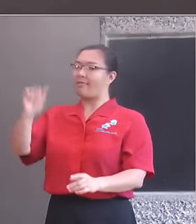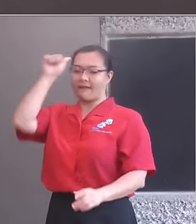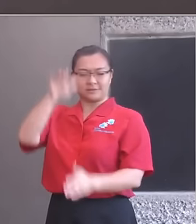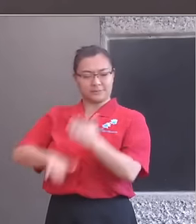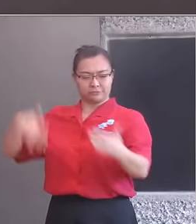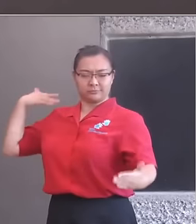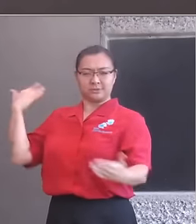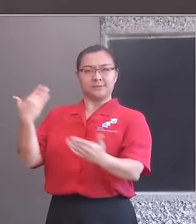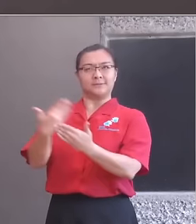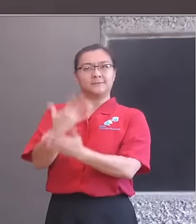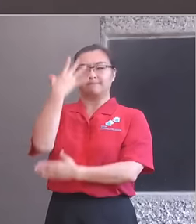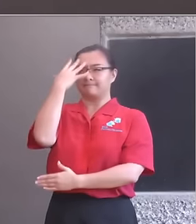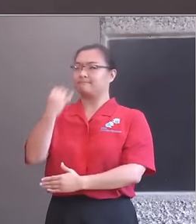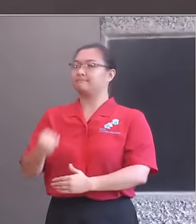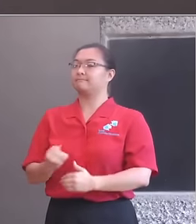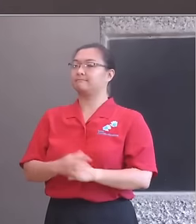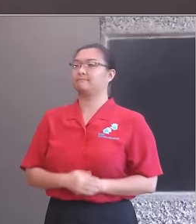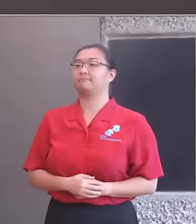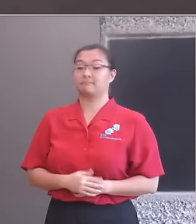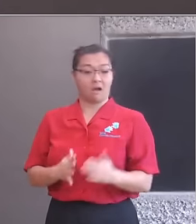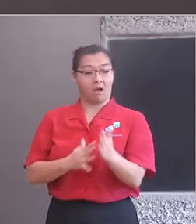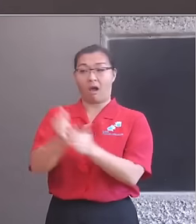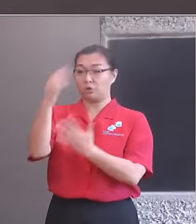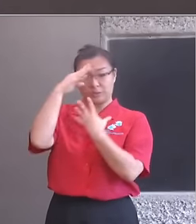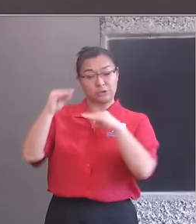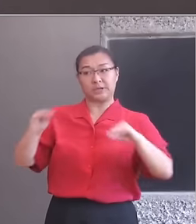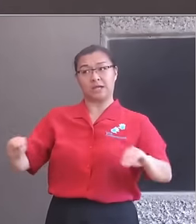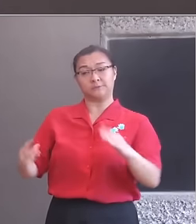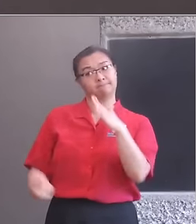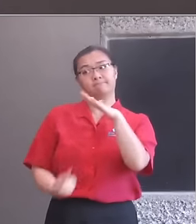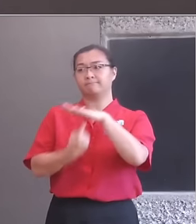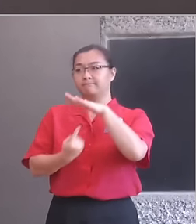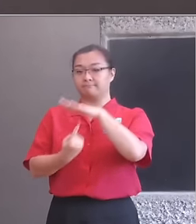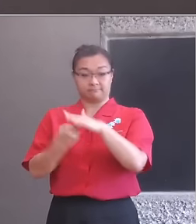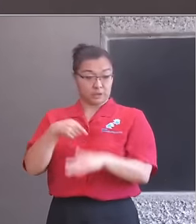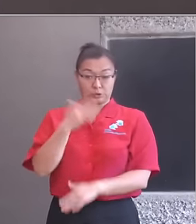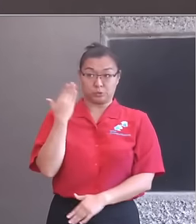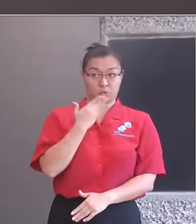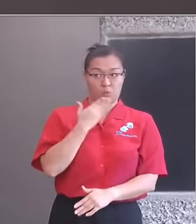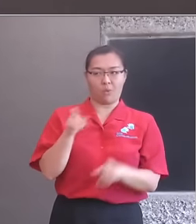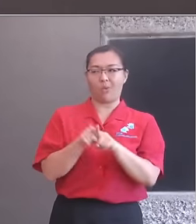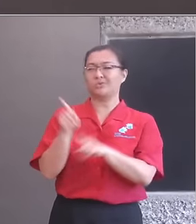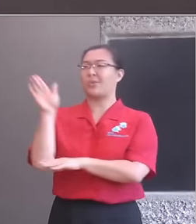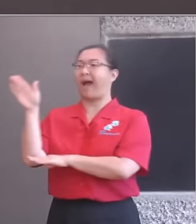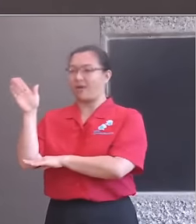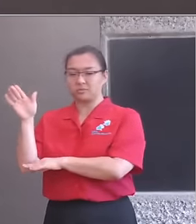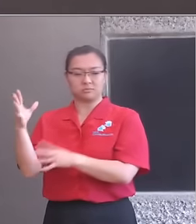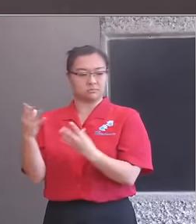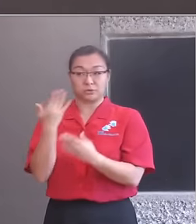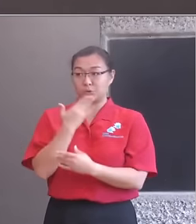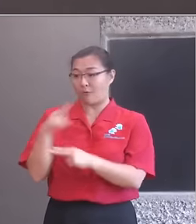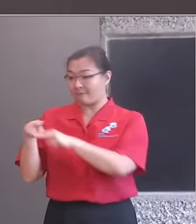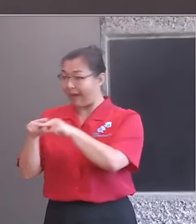had. Cultural education matters in and out of the classroom. In school and with the family.